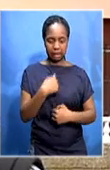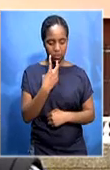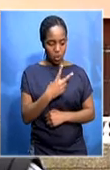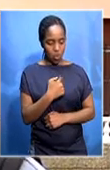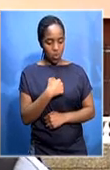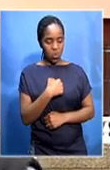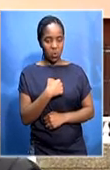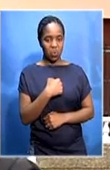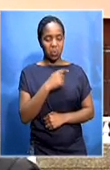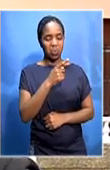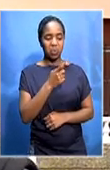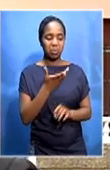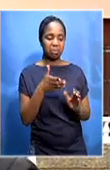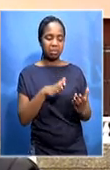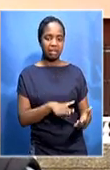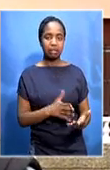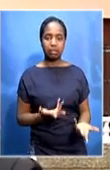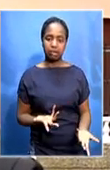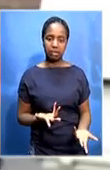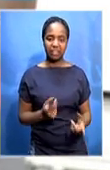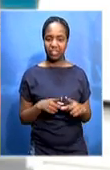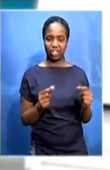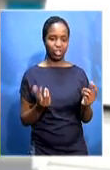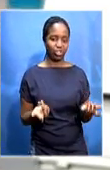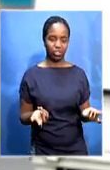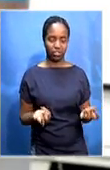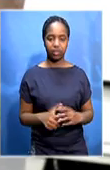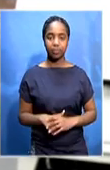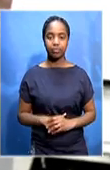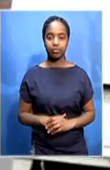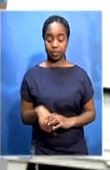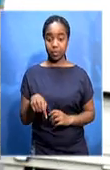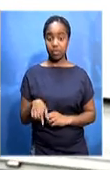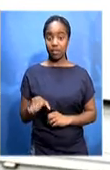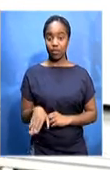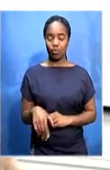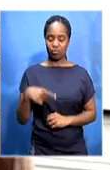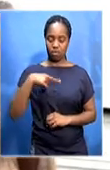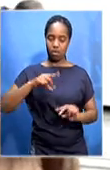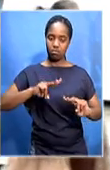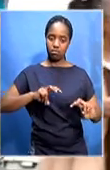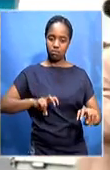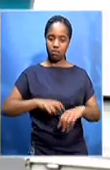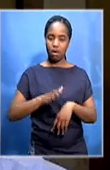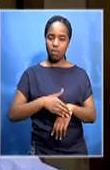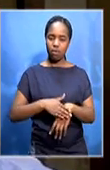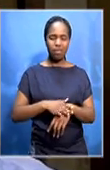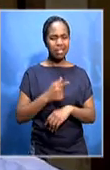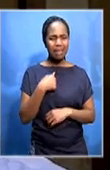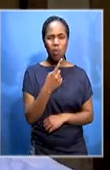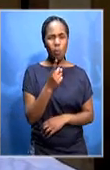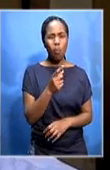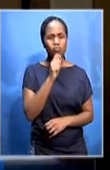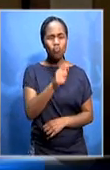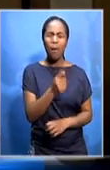we realised that he was gone already, he died already. This afternoon, investigators were combing the property for clues. At